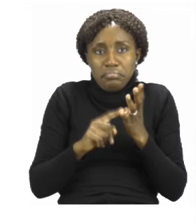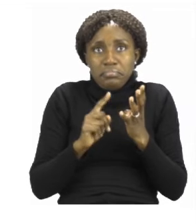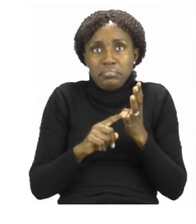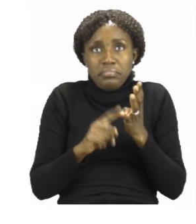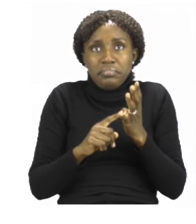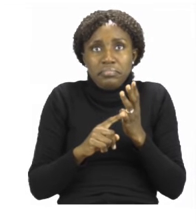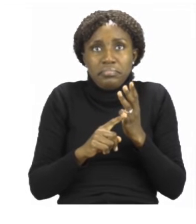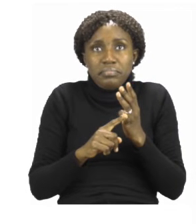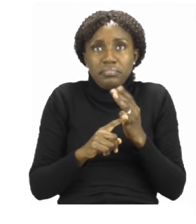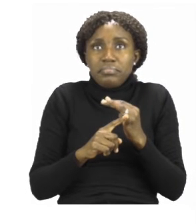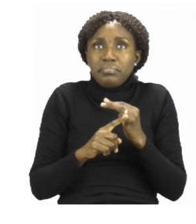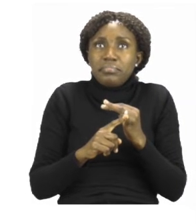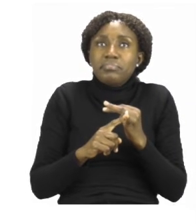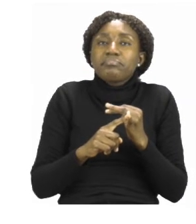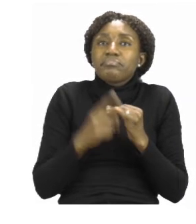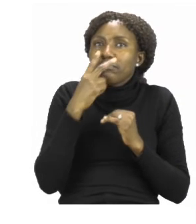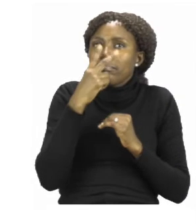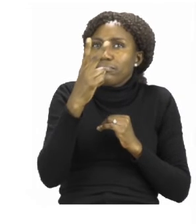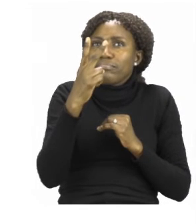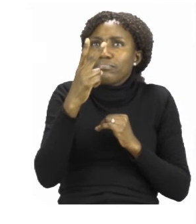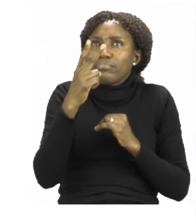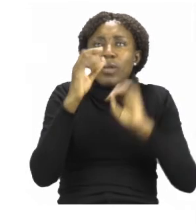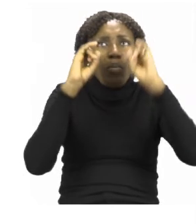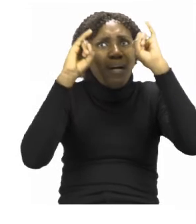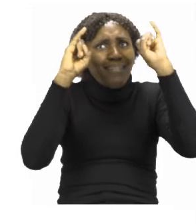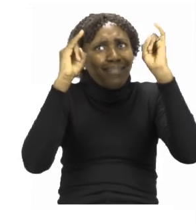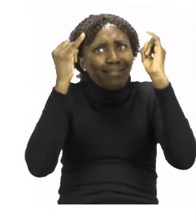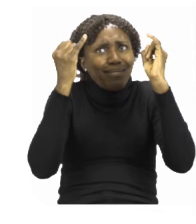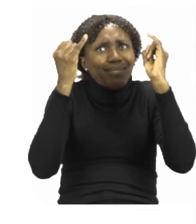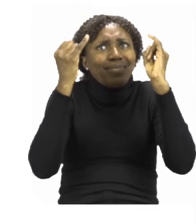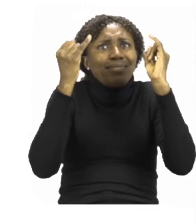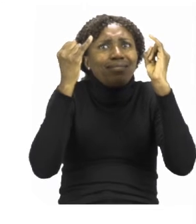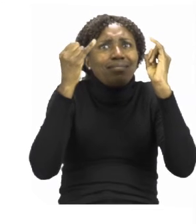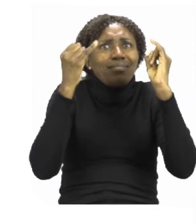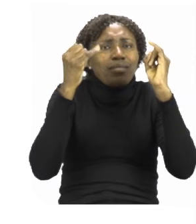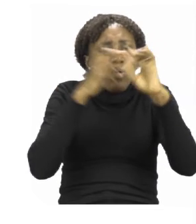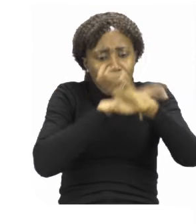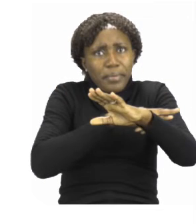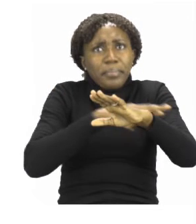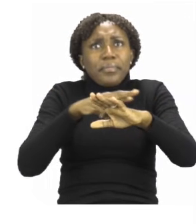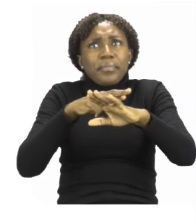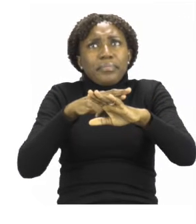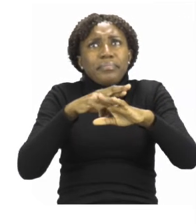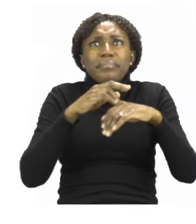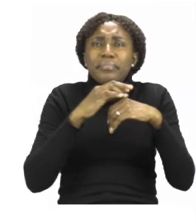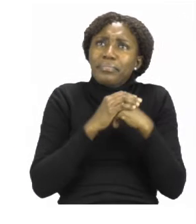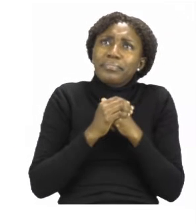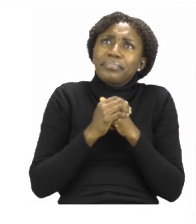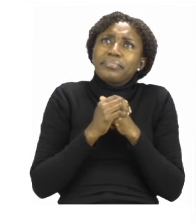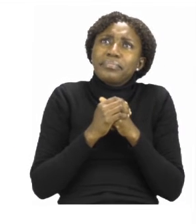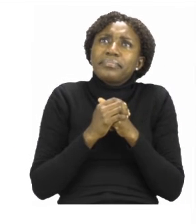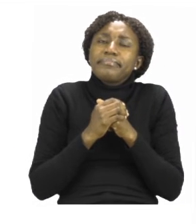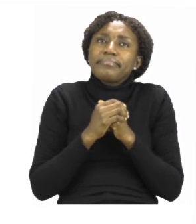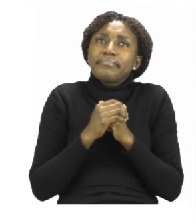is a picture of the city and a road. Now boys